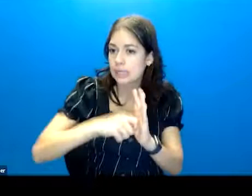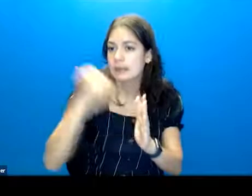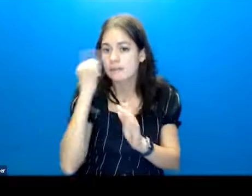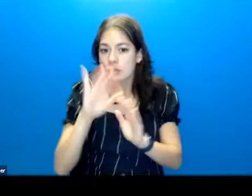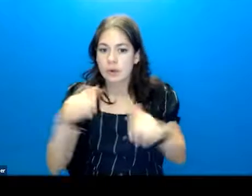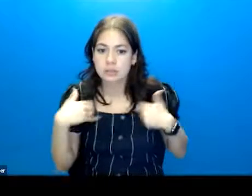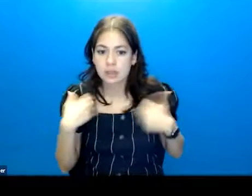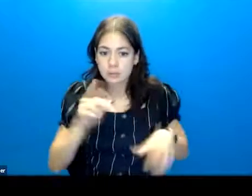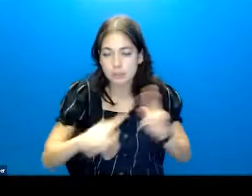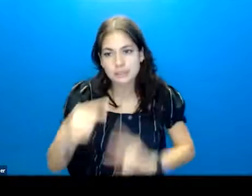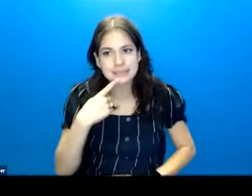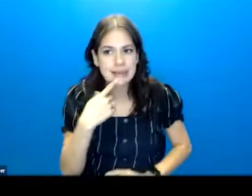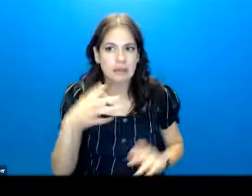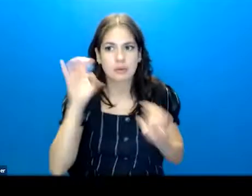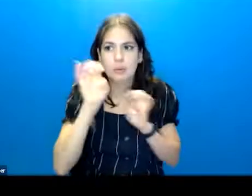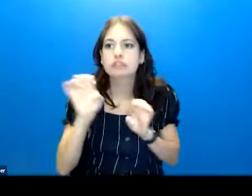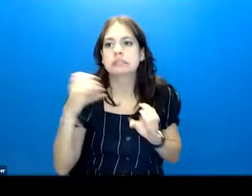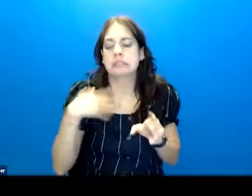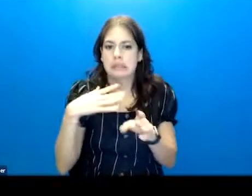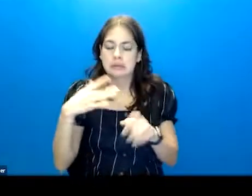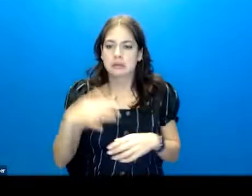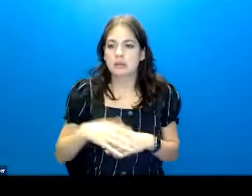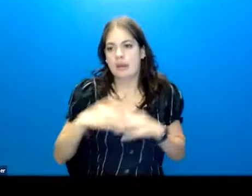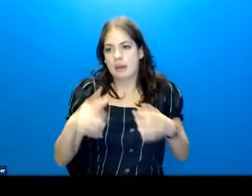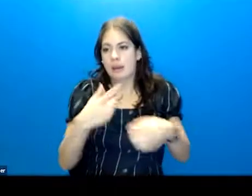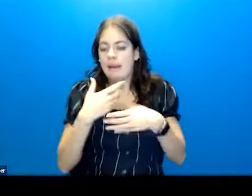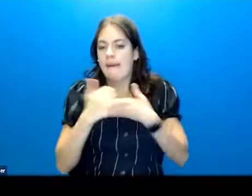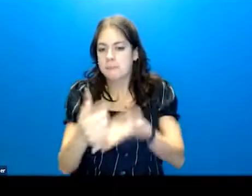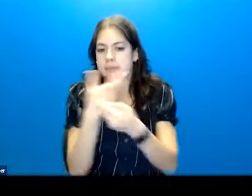having, you know, in a crisis. It helps to keep them safe in the home.